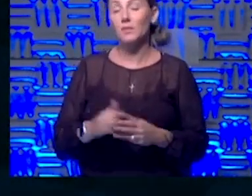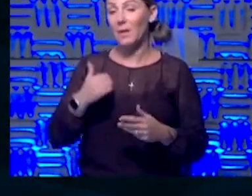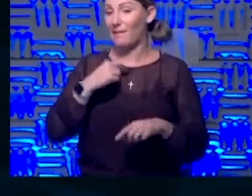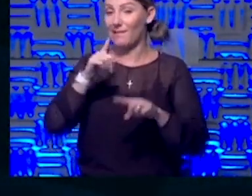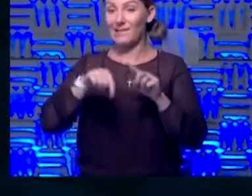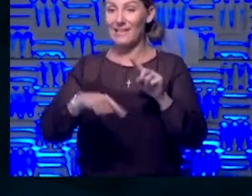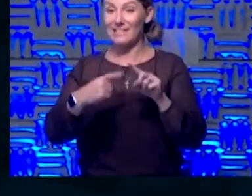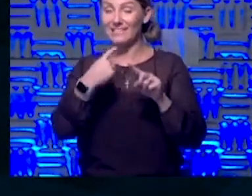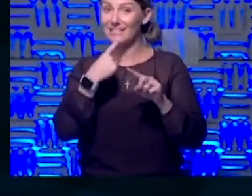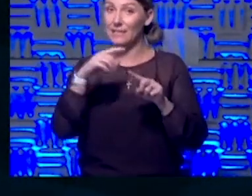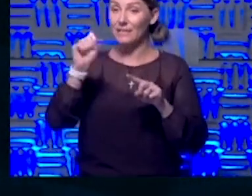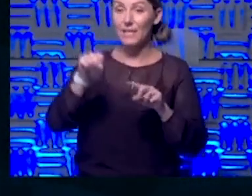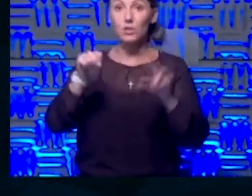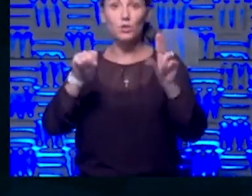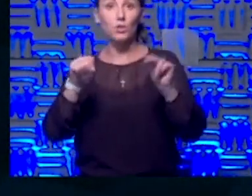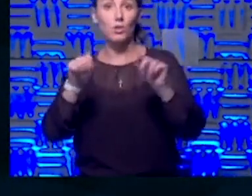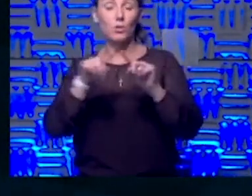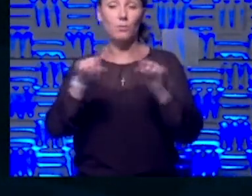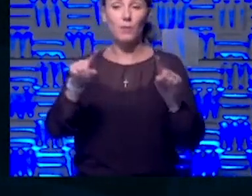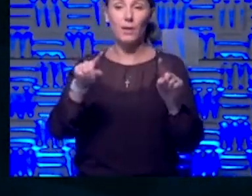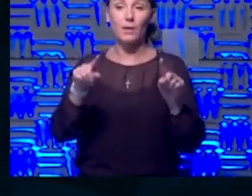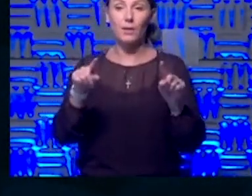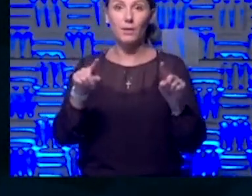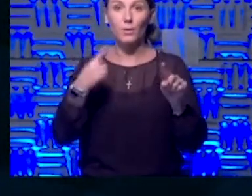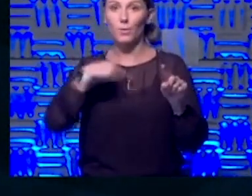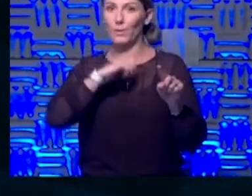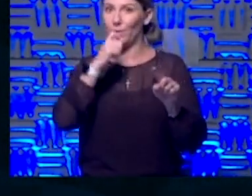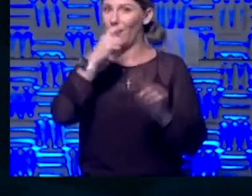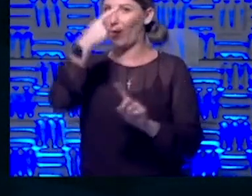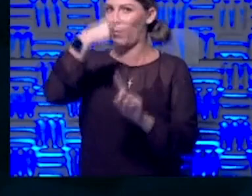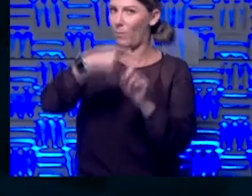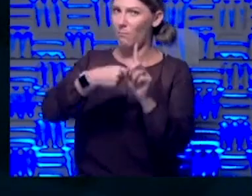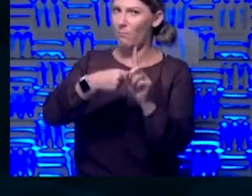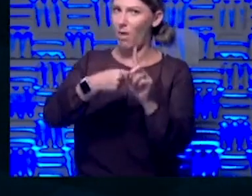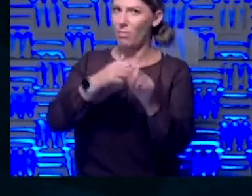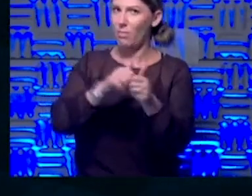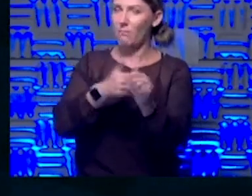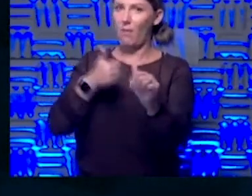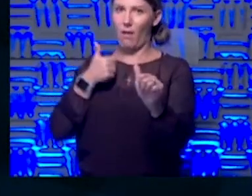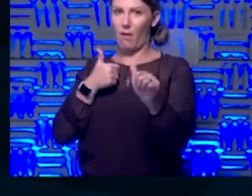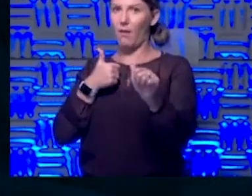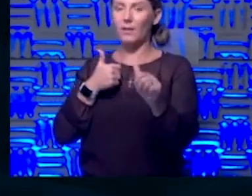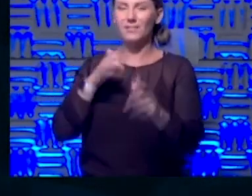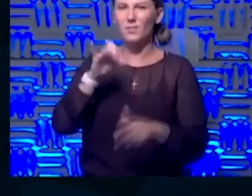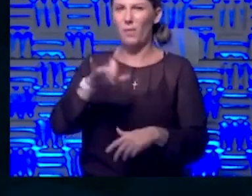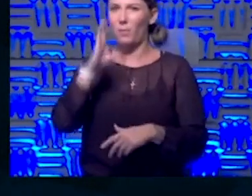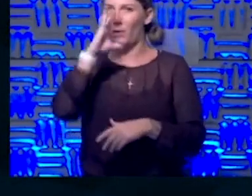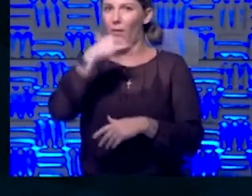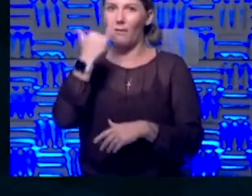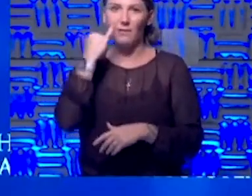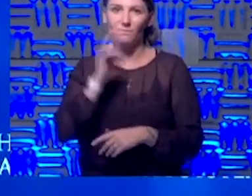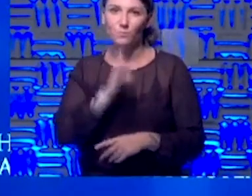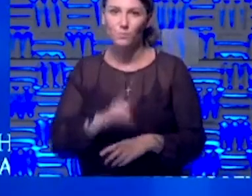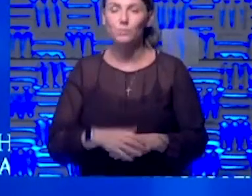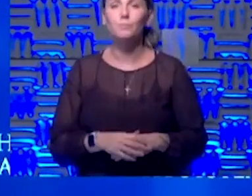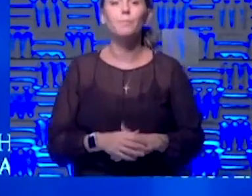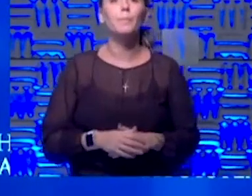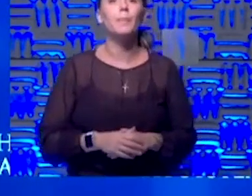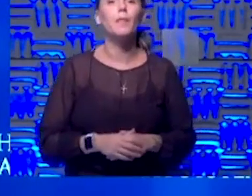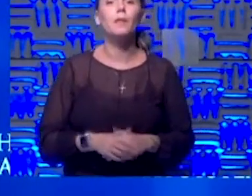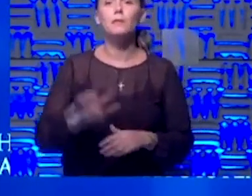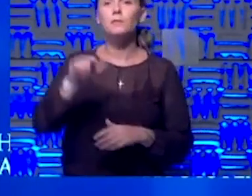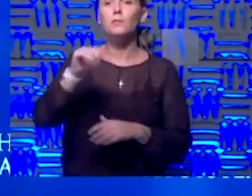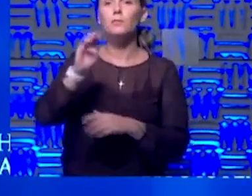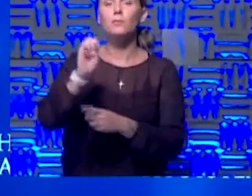whether it was, but I can tell you that we aren't a month behind in case investigations, so that would be very odd. So Lance,